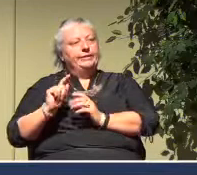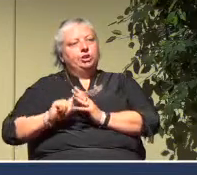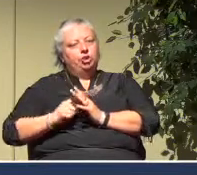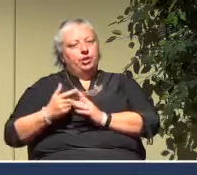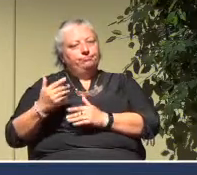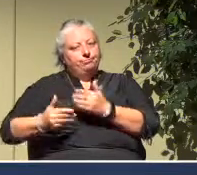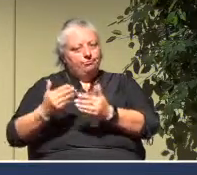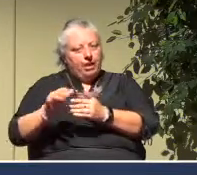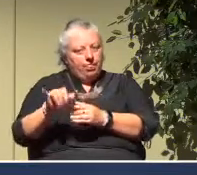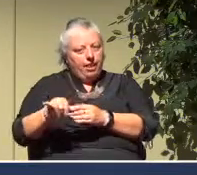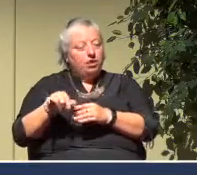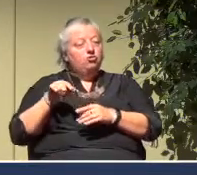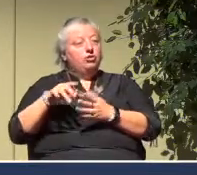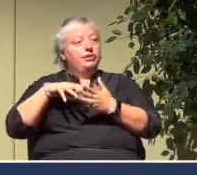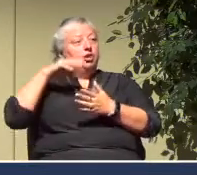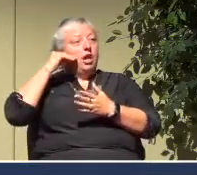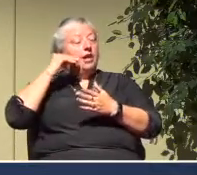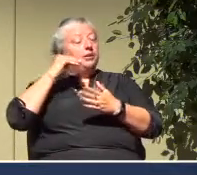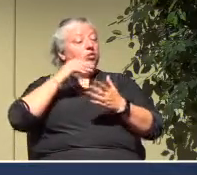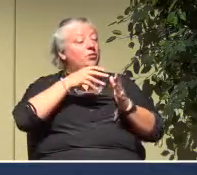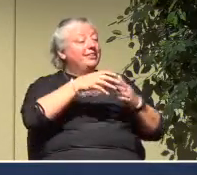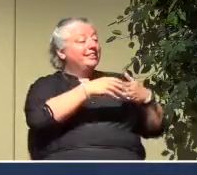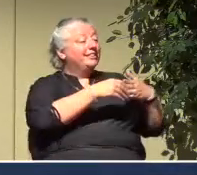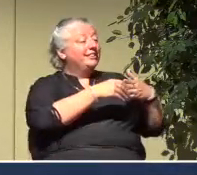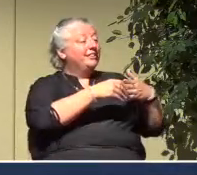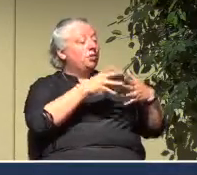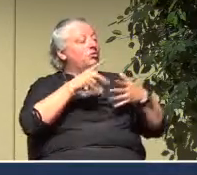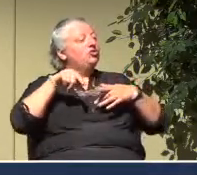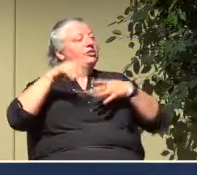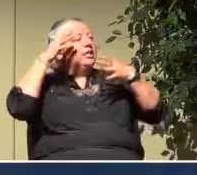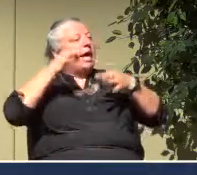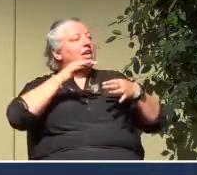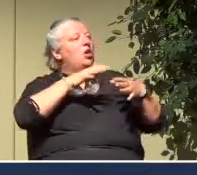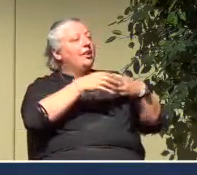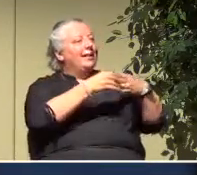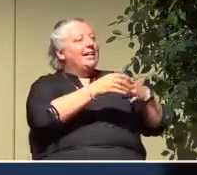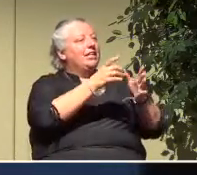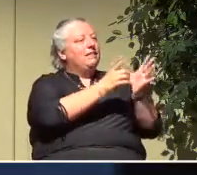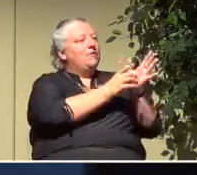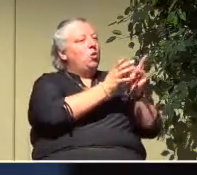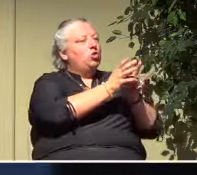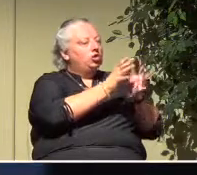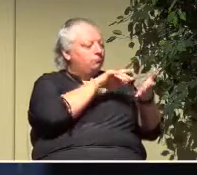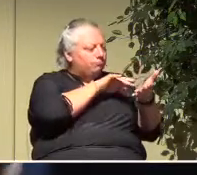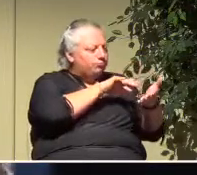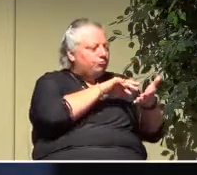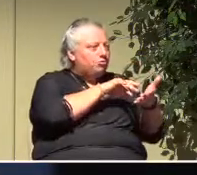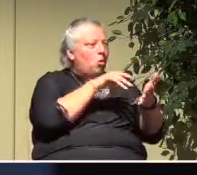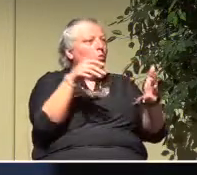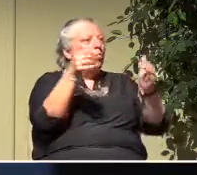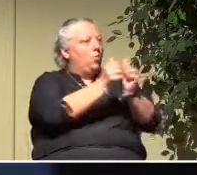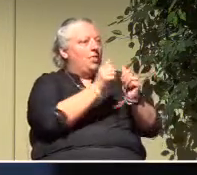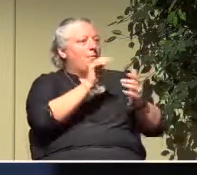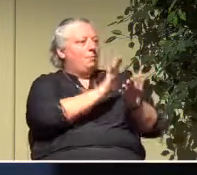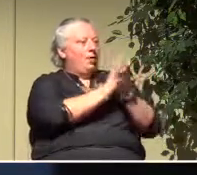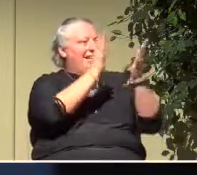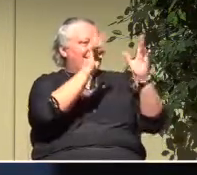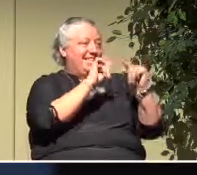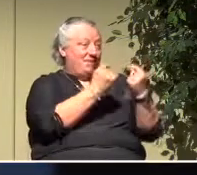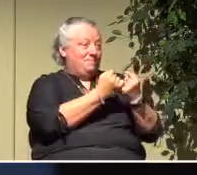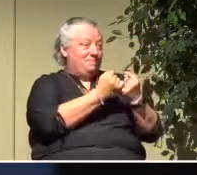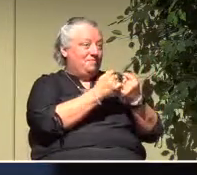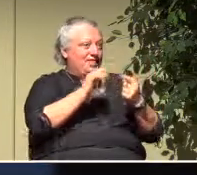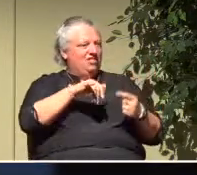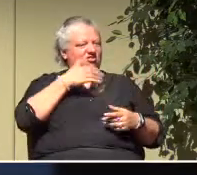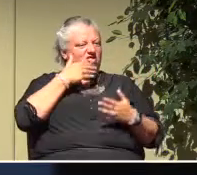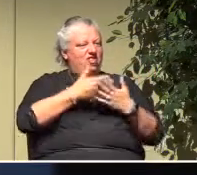has decided to lead devotions with each of the praise teams. It's a good way to develop relationship. And in